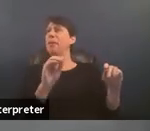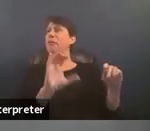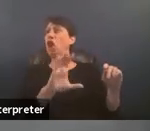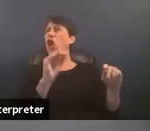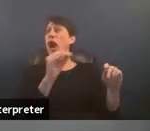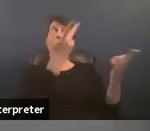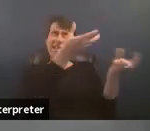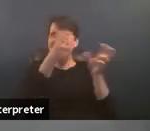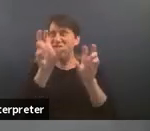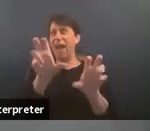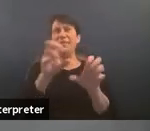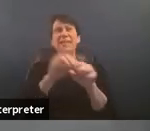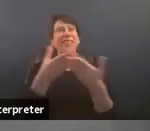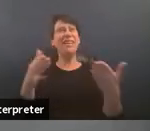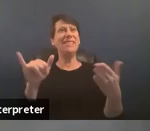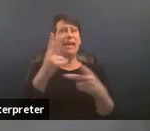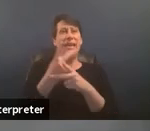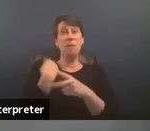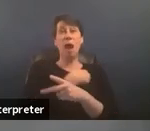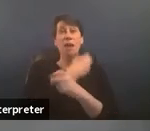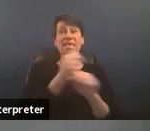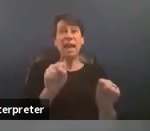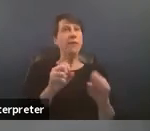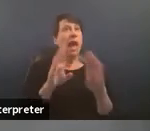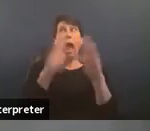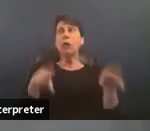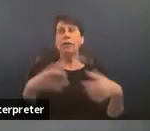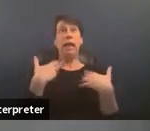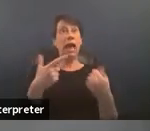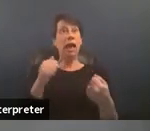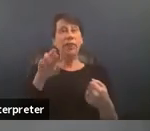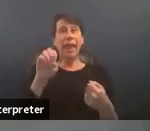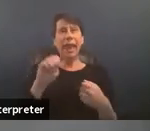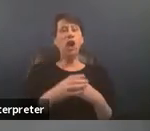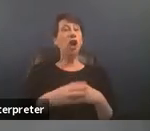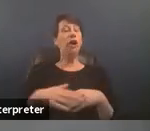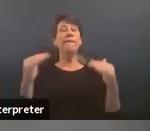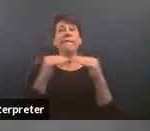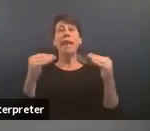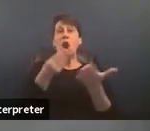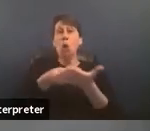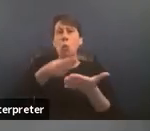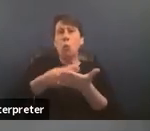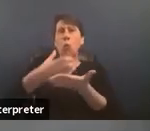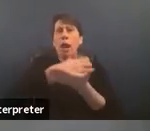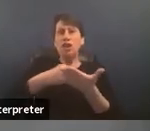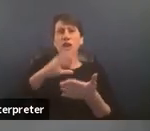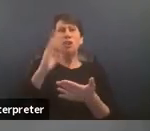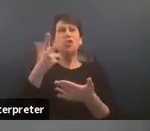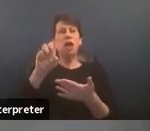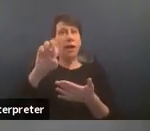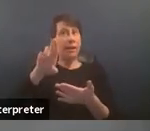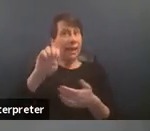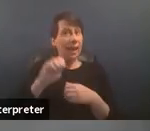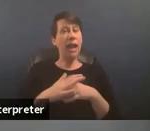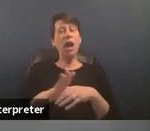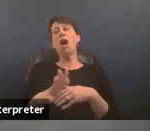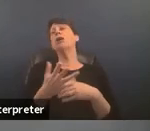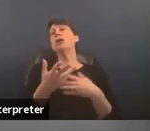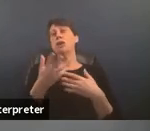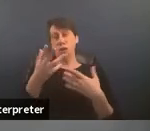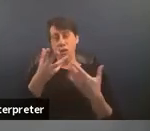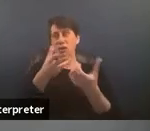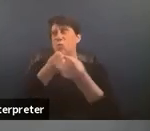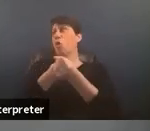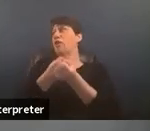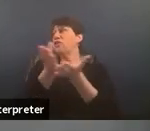invest in the things that keep us safe housing health care fair wages child care supportive services and community planning